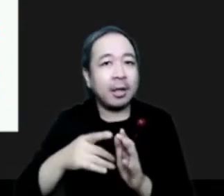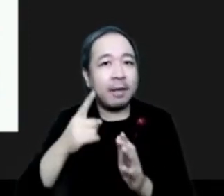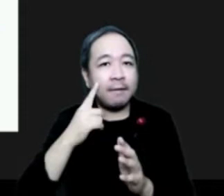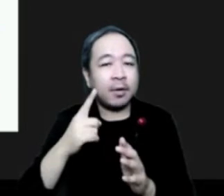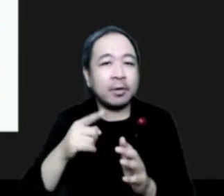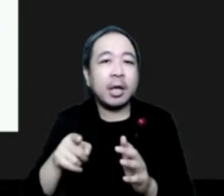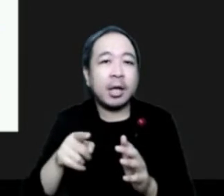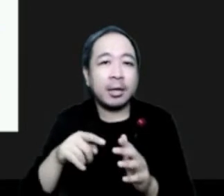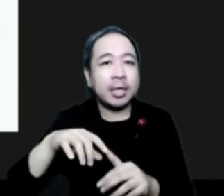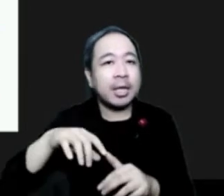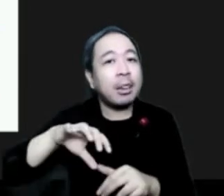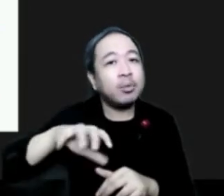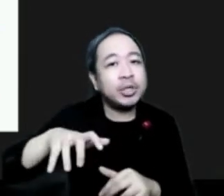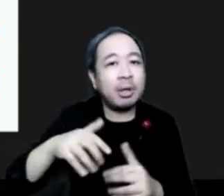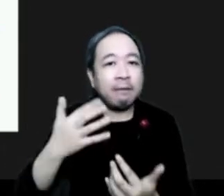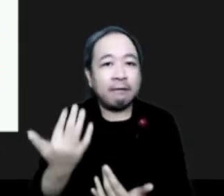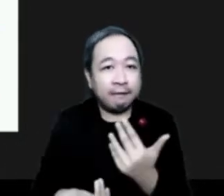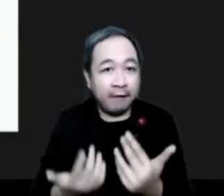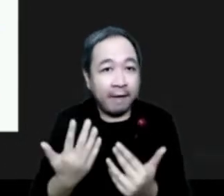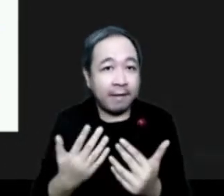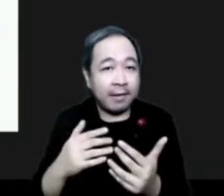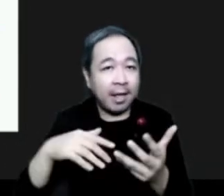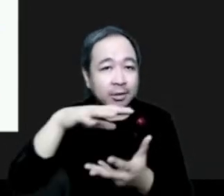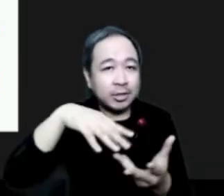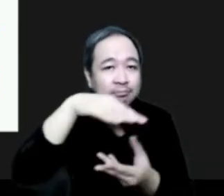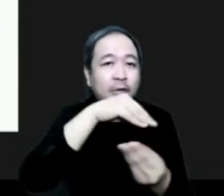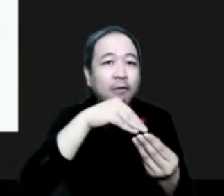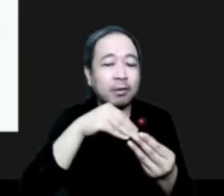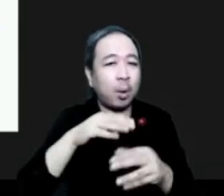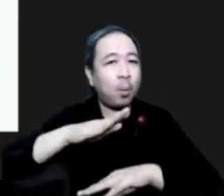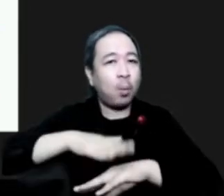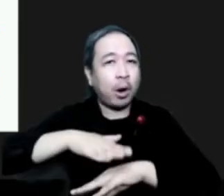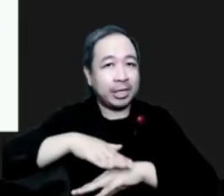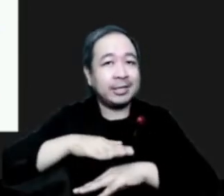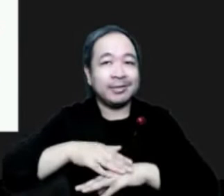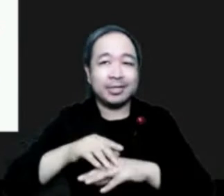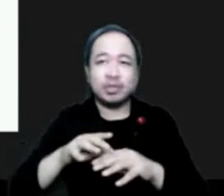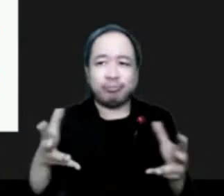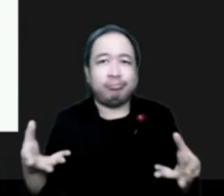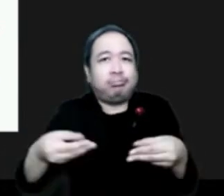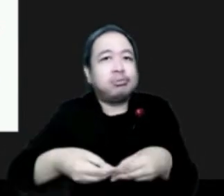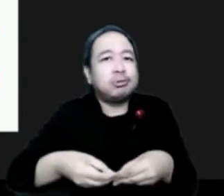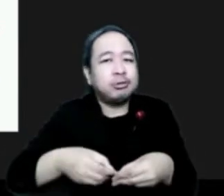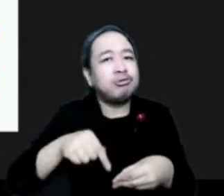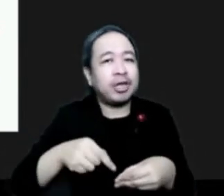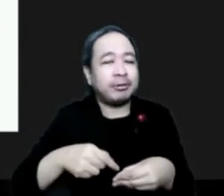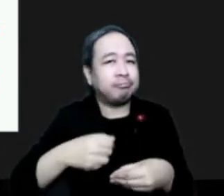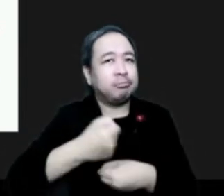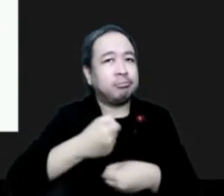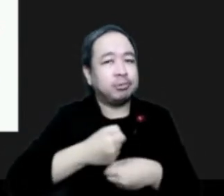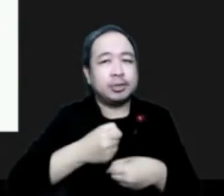warning advisory center that will put together countries in the region and make them work together on providing